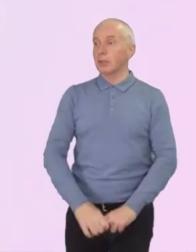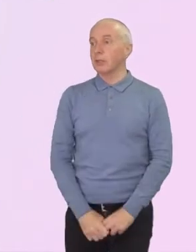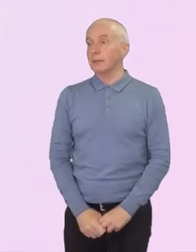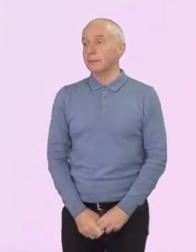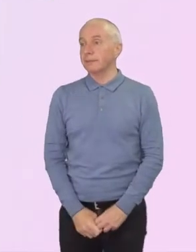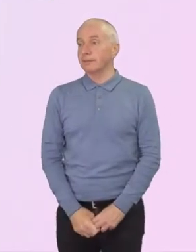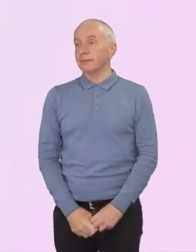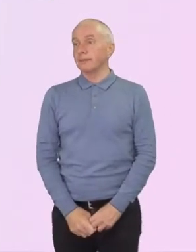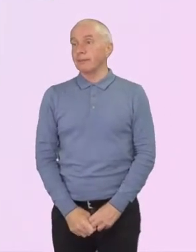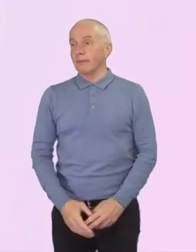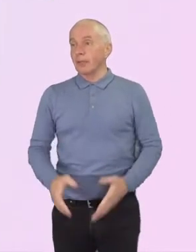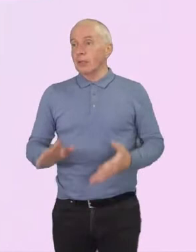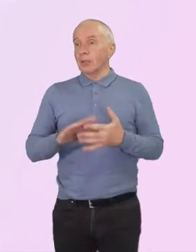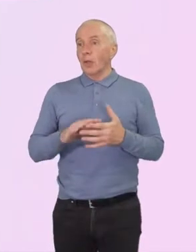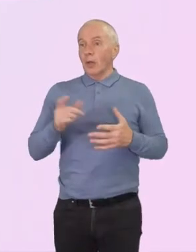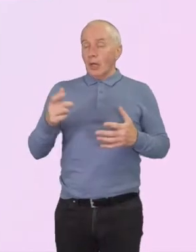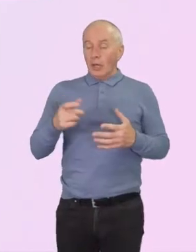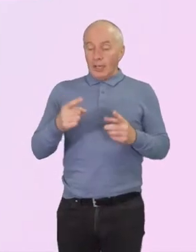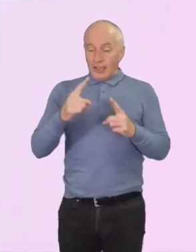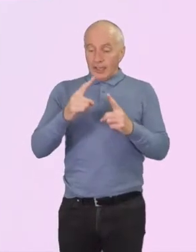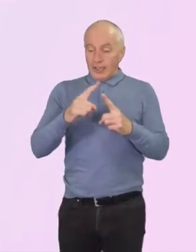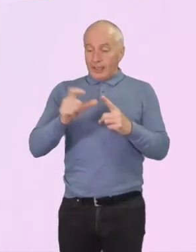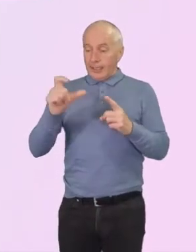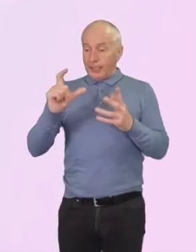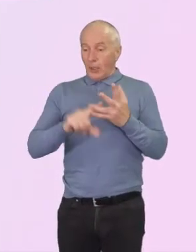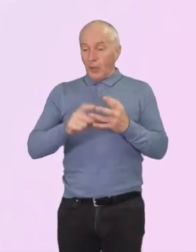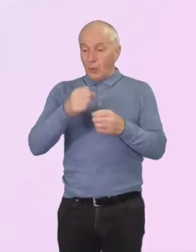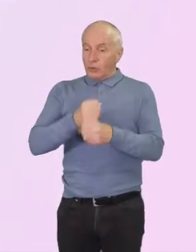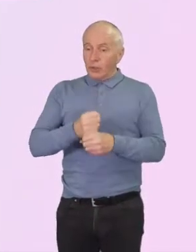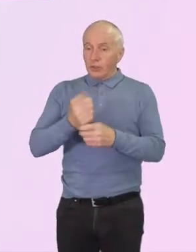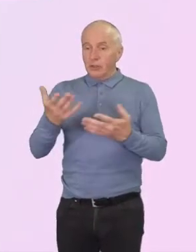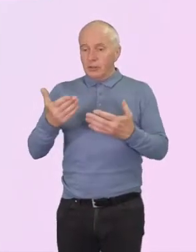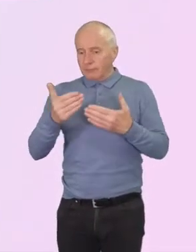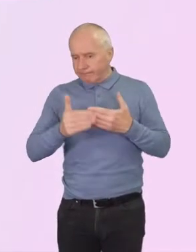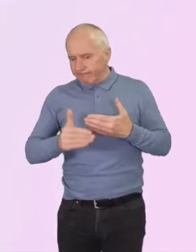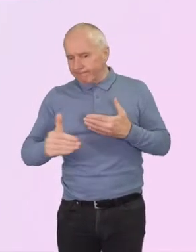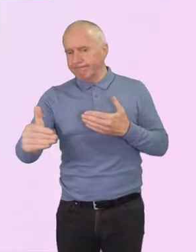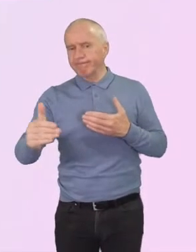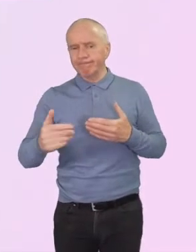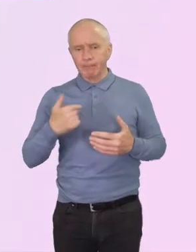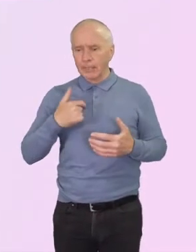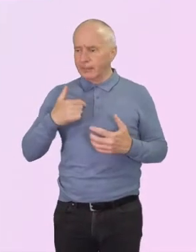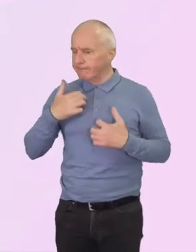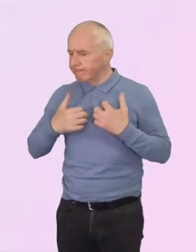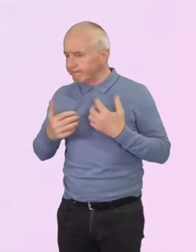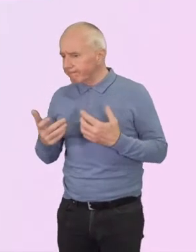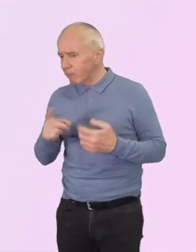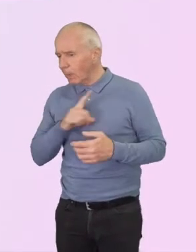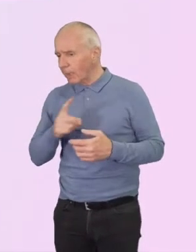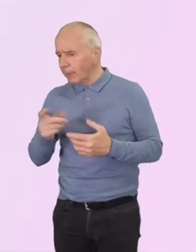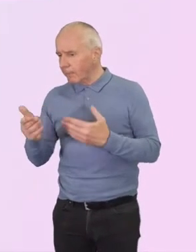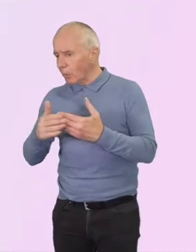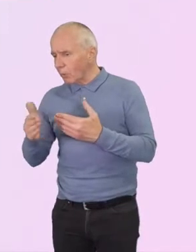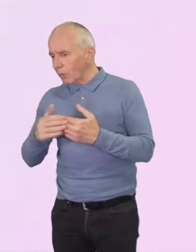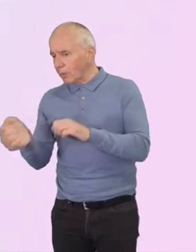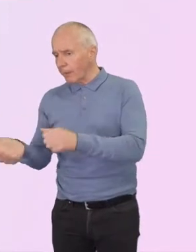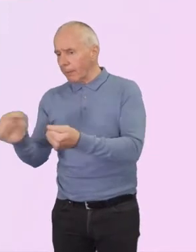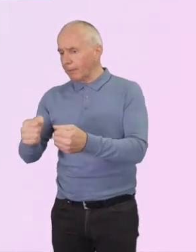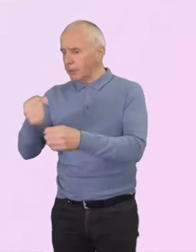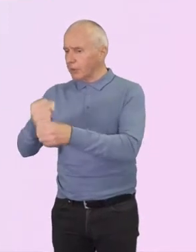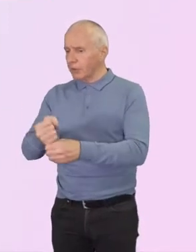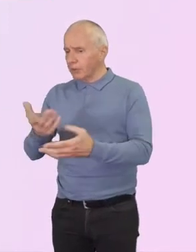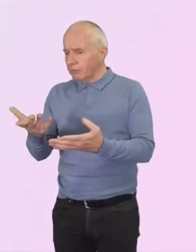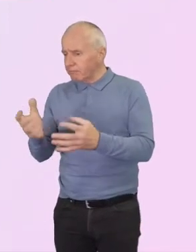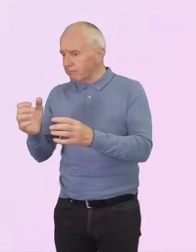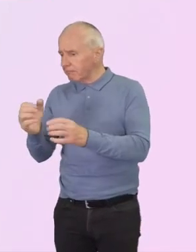the eco church journey ourselves, I was keen to find out why I hadn't heard of more Baptist churches doing it. So last year I carried out a